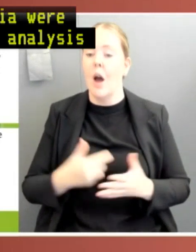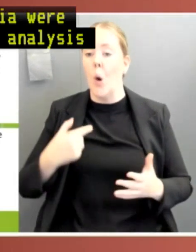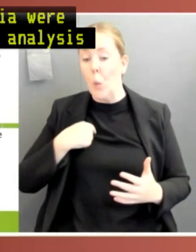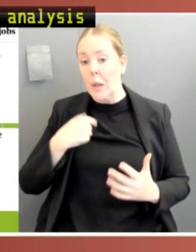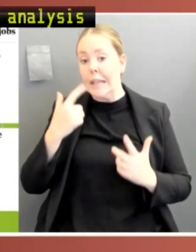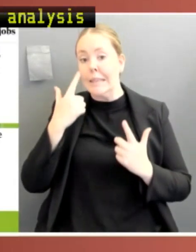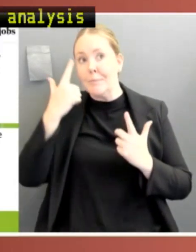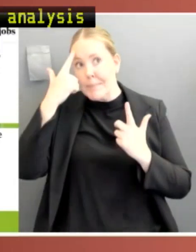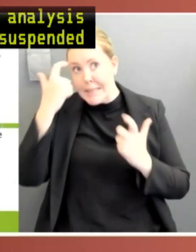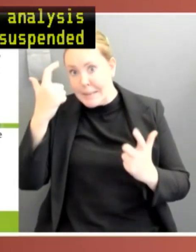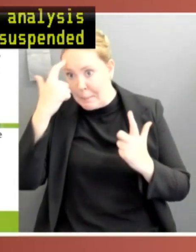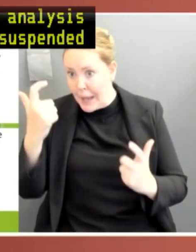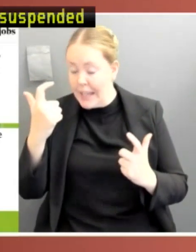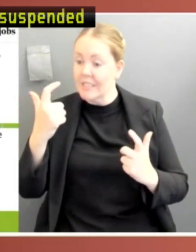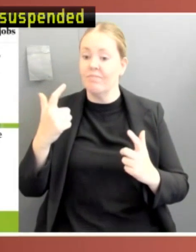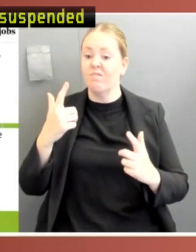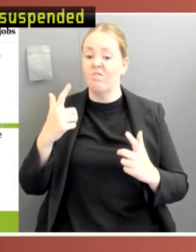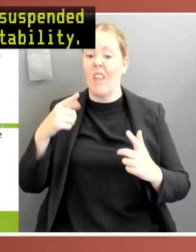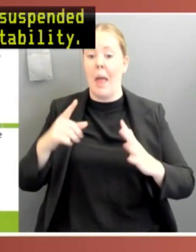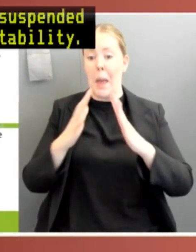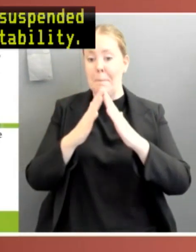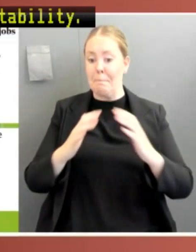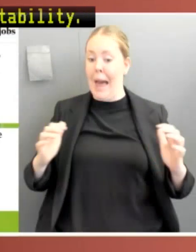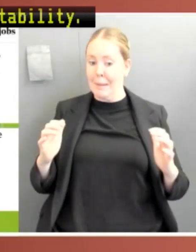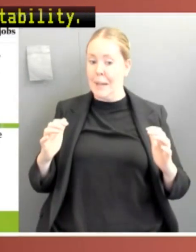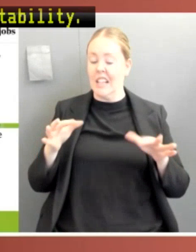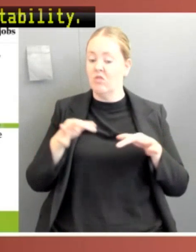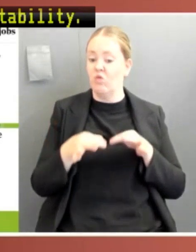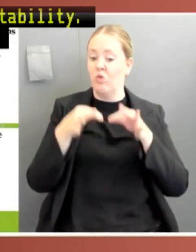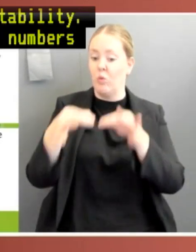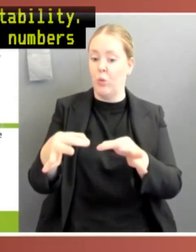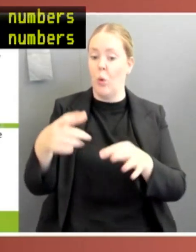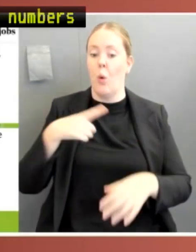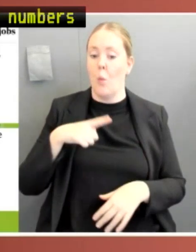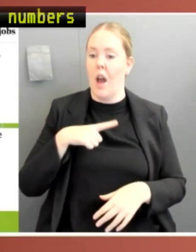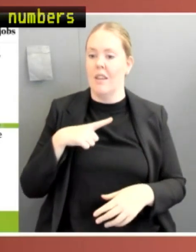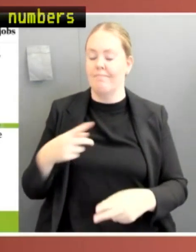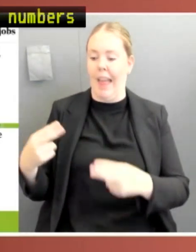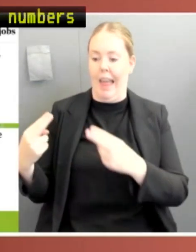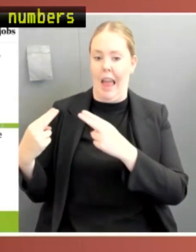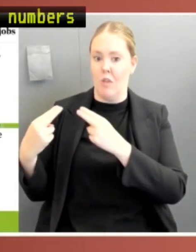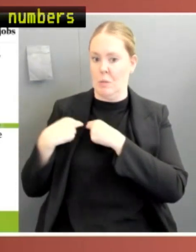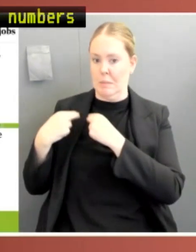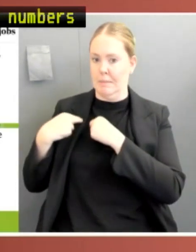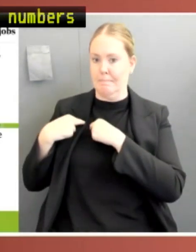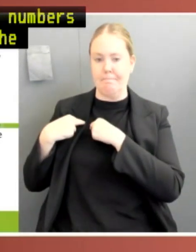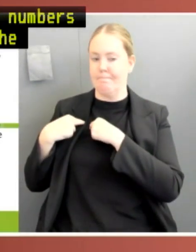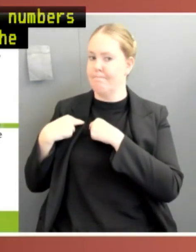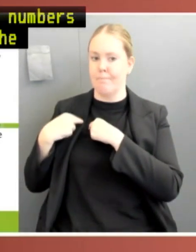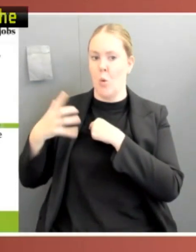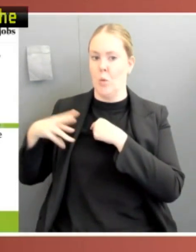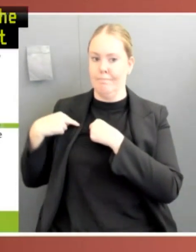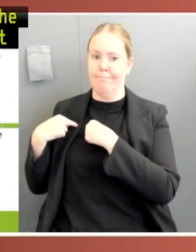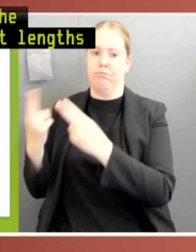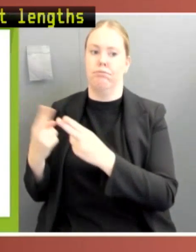They did so by using their numbers in parliament to suspend the legislature for significant length of time. And New South Wales provides a particularly